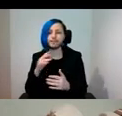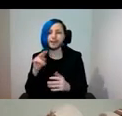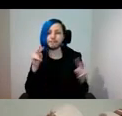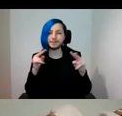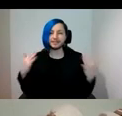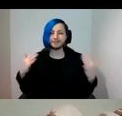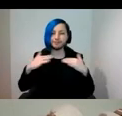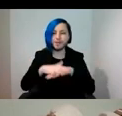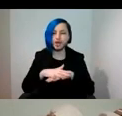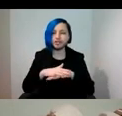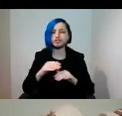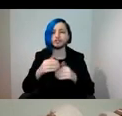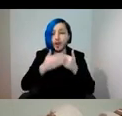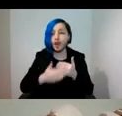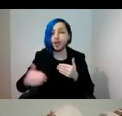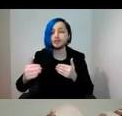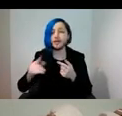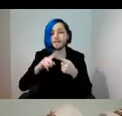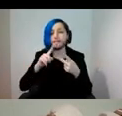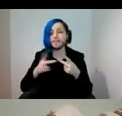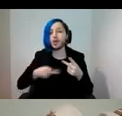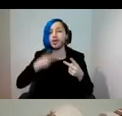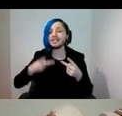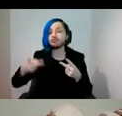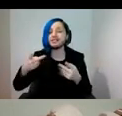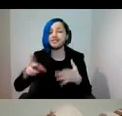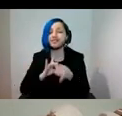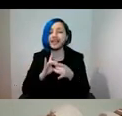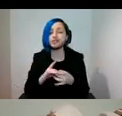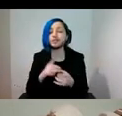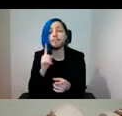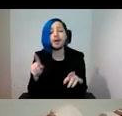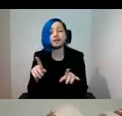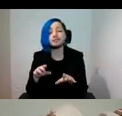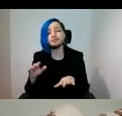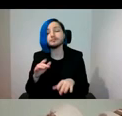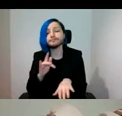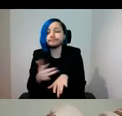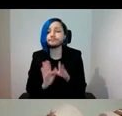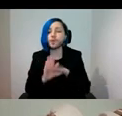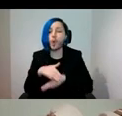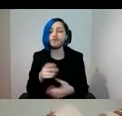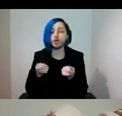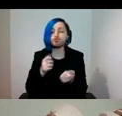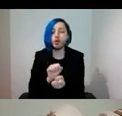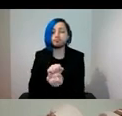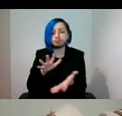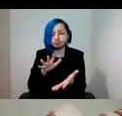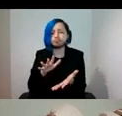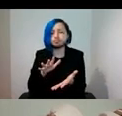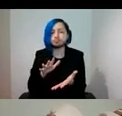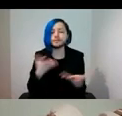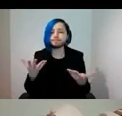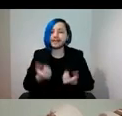long-term and iterative engagement, while being sensitive to relinquishing control, to accept uncertain